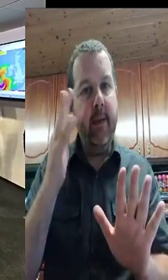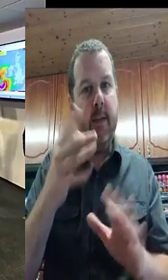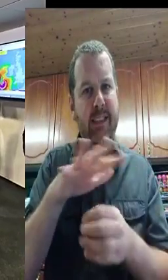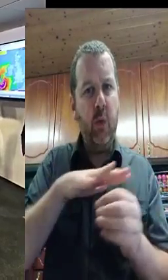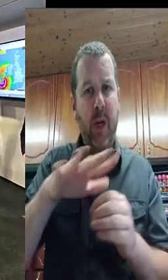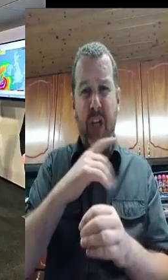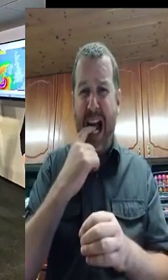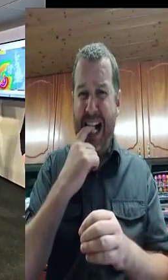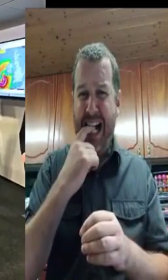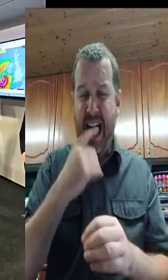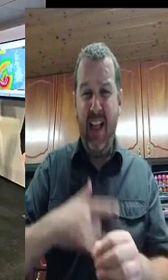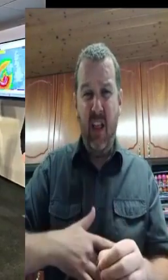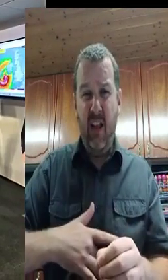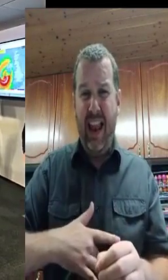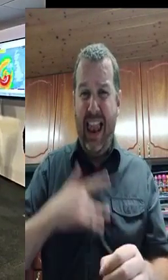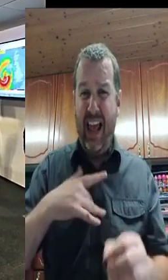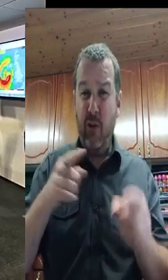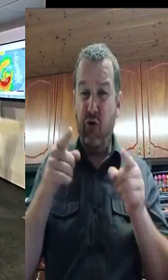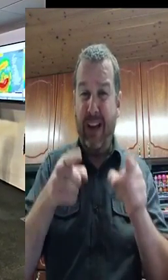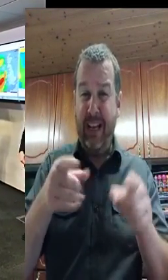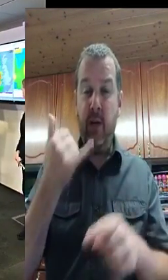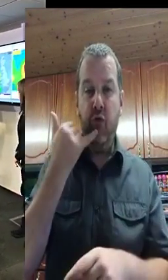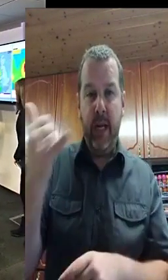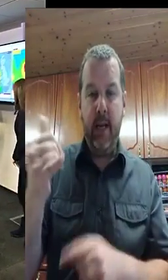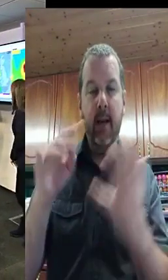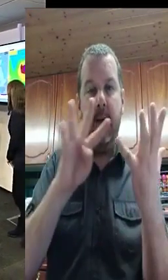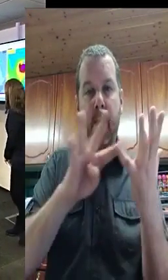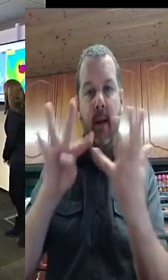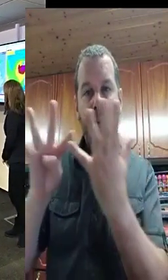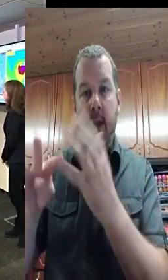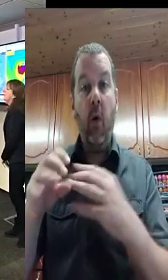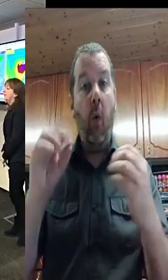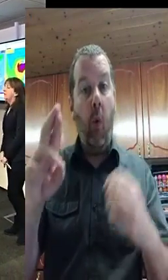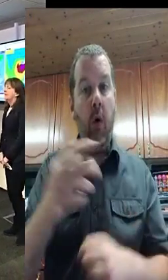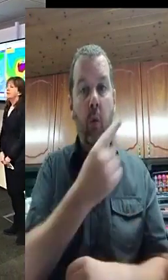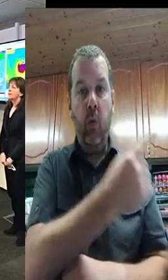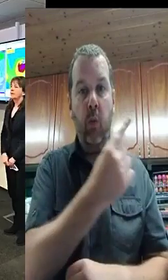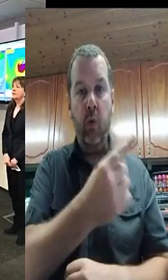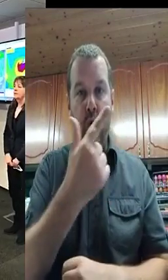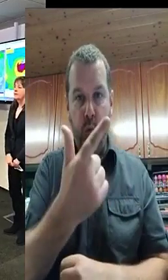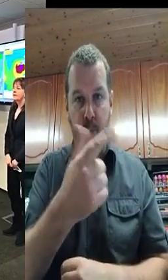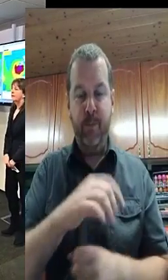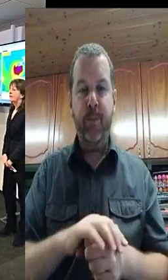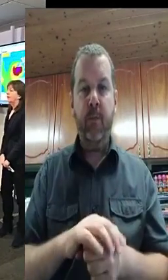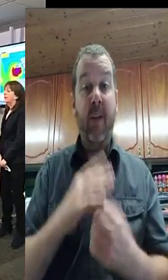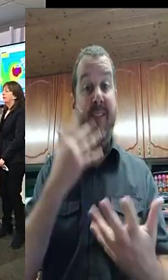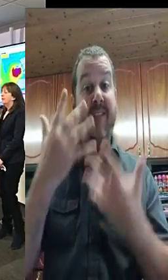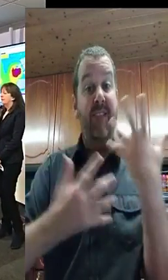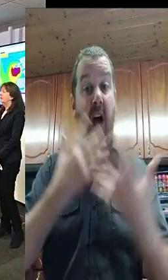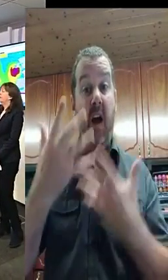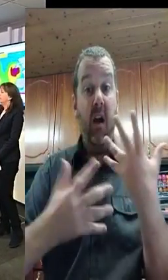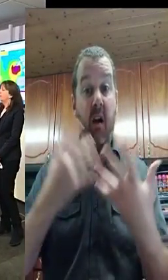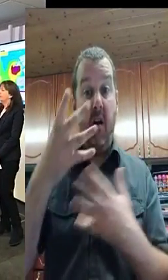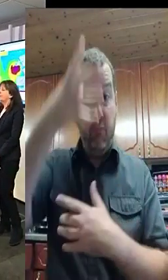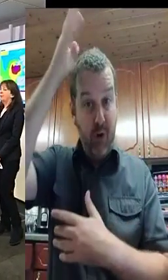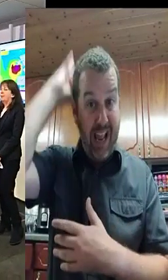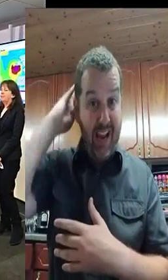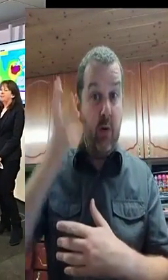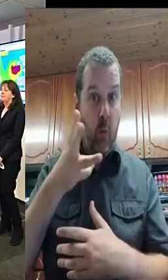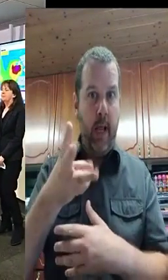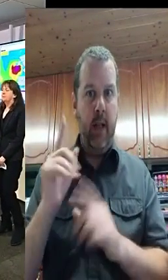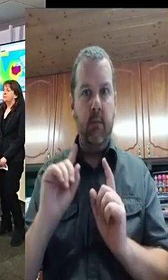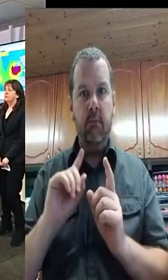Metairn for when the storm is going to be at its worst in your area. It will pass, I think it's fair to say, relatively quickly, three to six hours will pass through most areas.